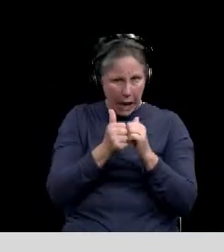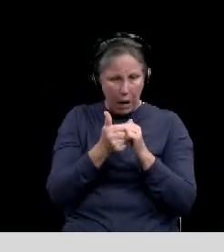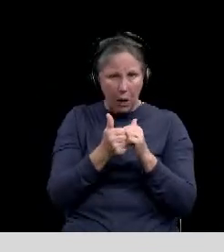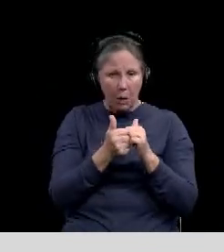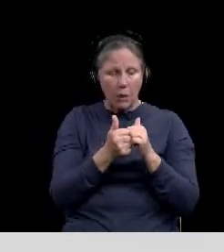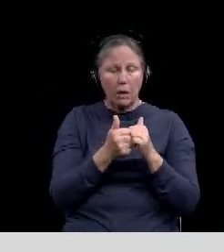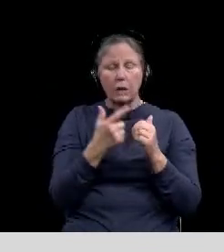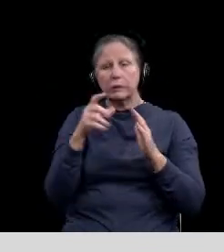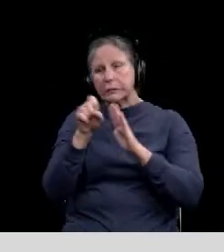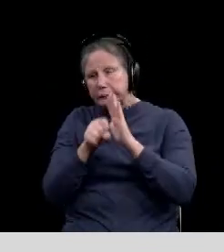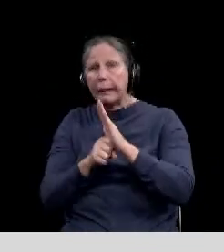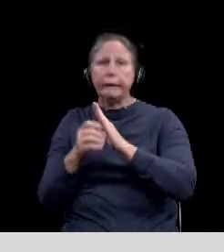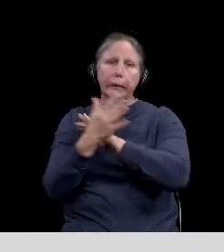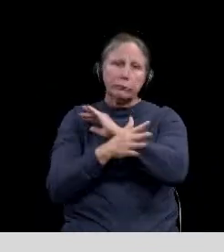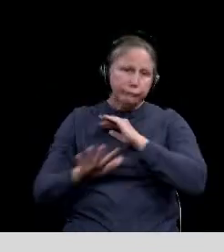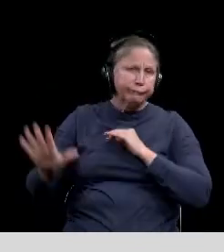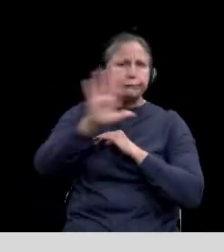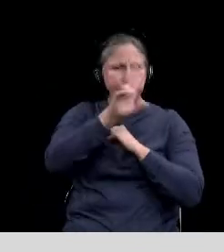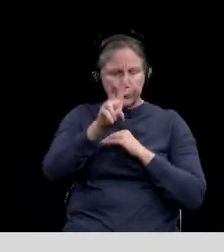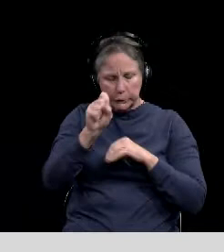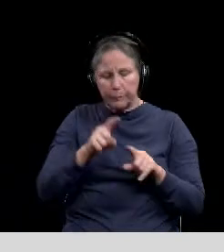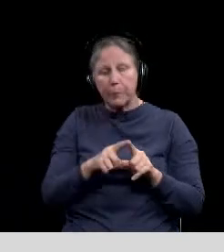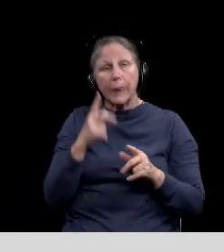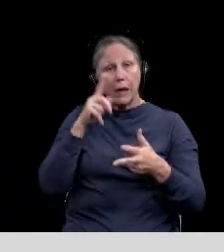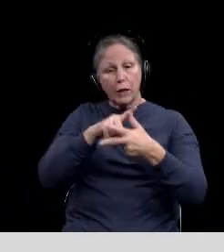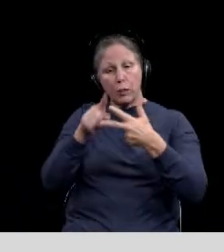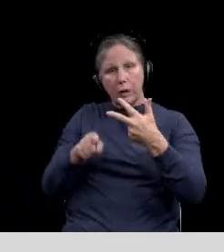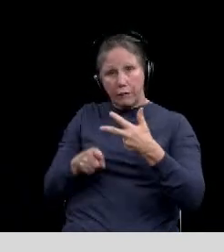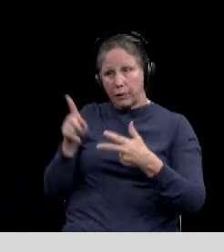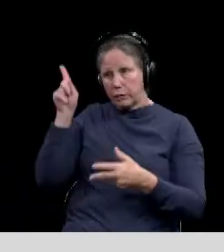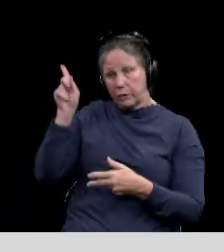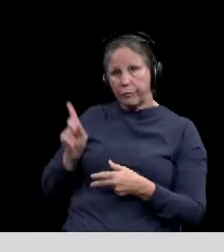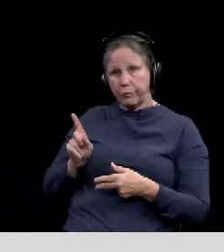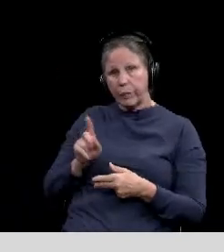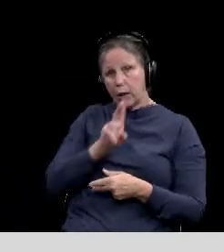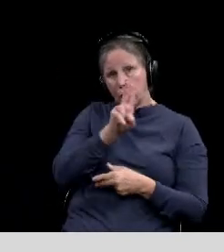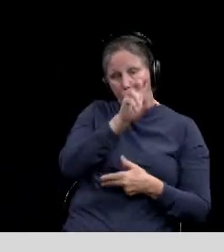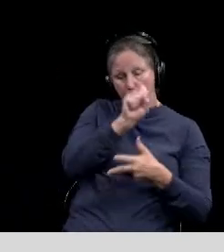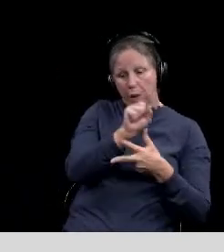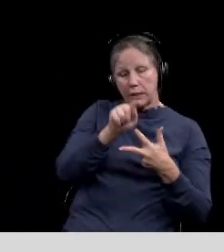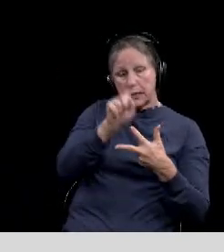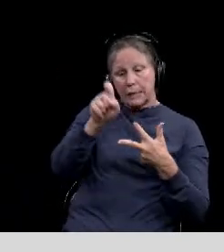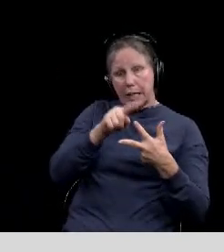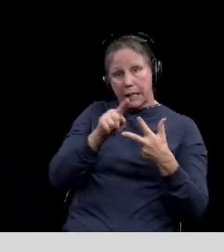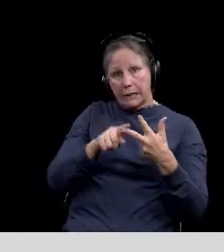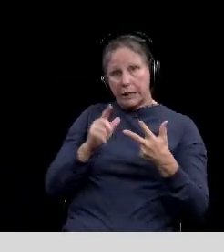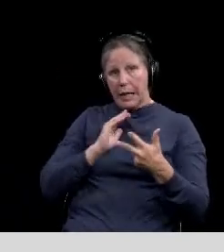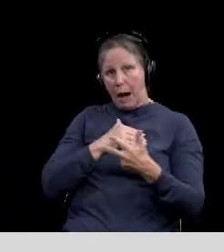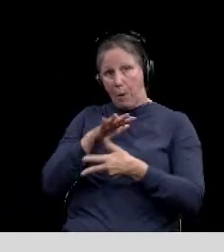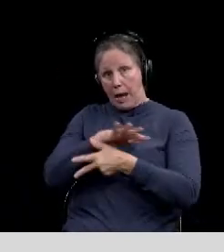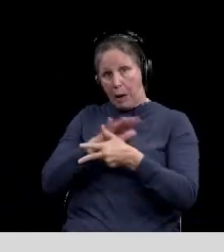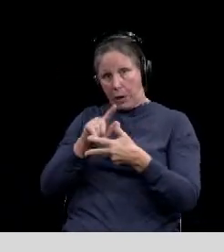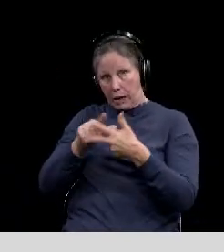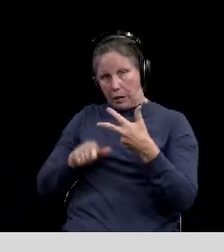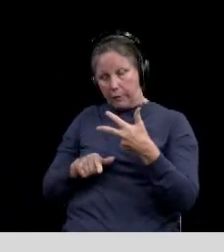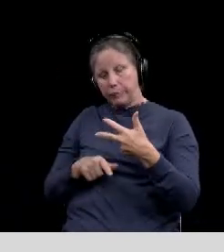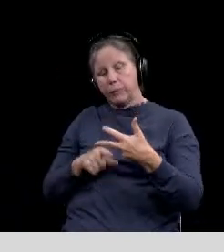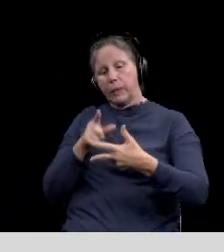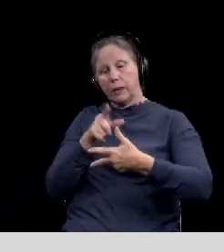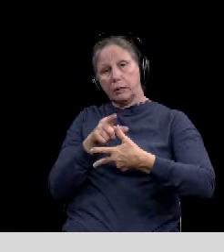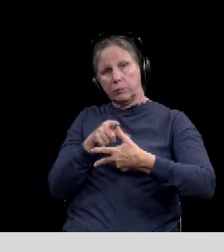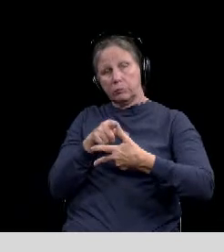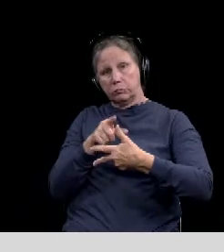our state, in our country. As you can see, there are three different lines here. There's the US, there's Texas, there's McClendon County. The US